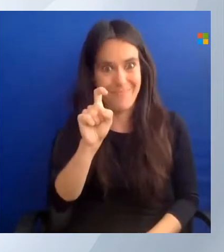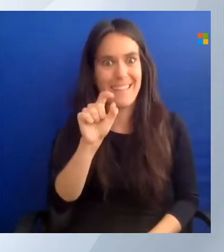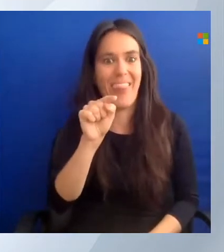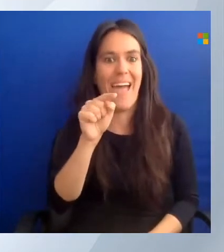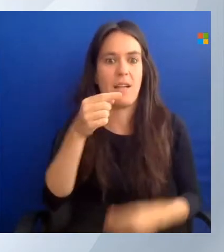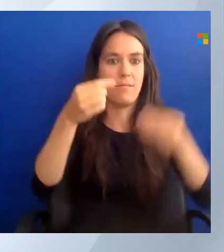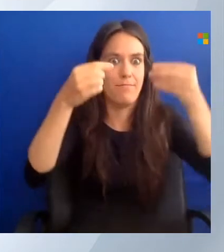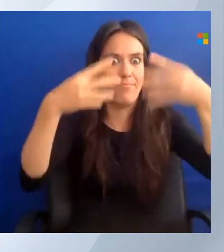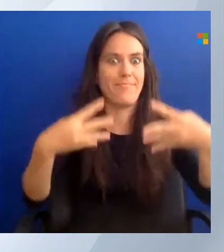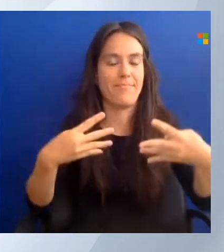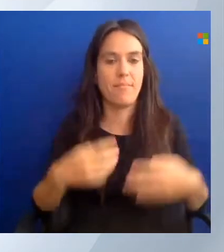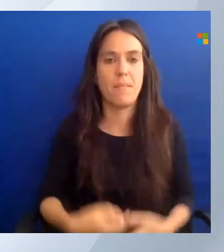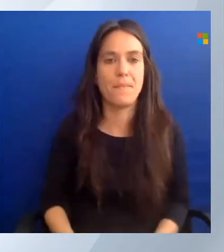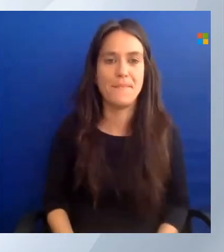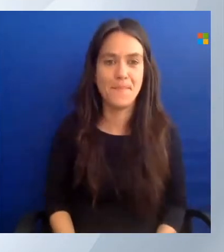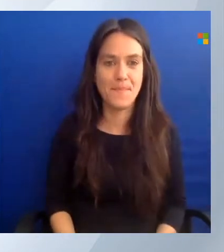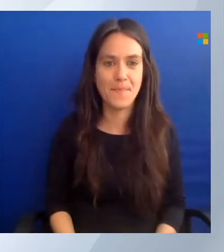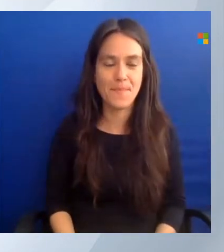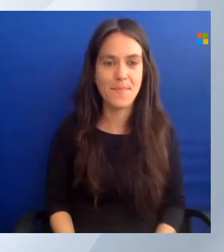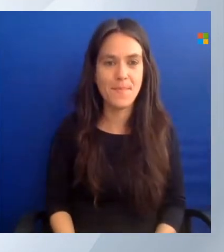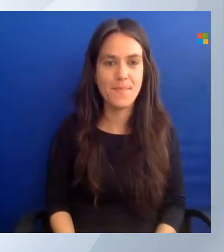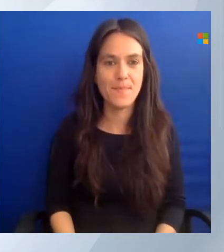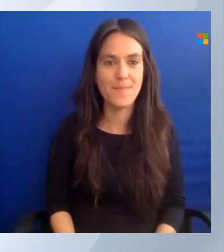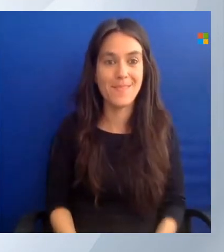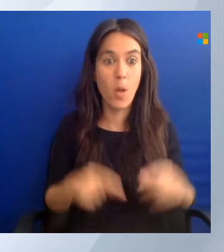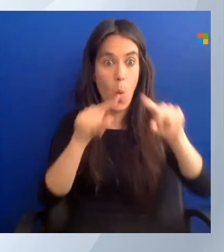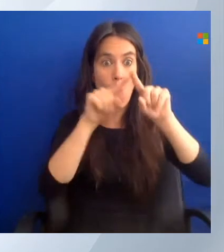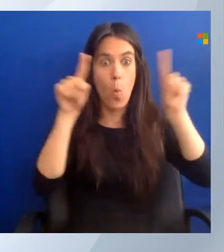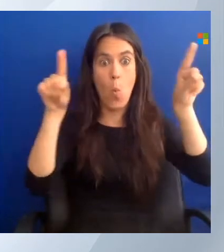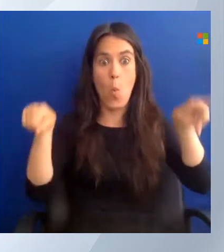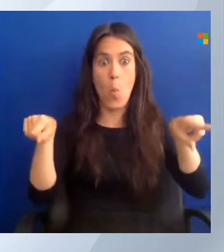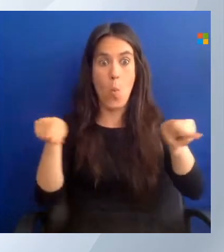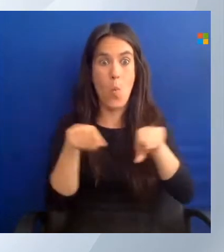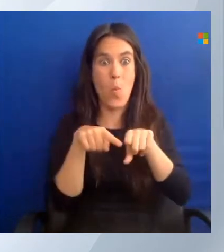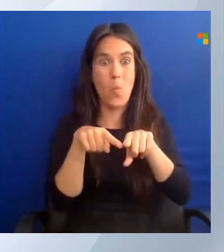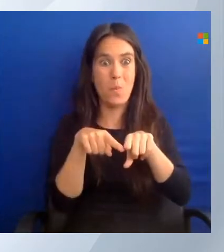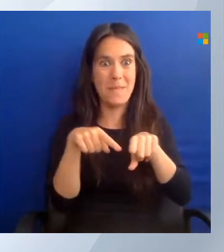And it will open a shell right here for me in the browser.